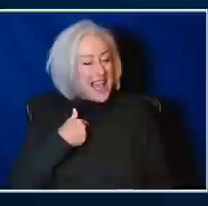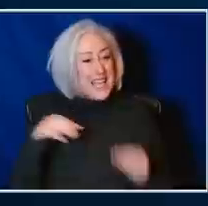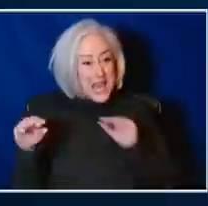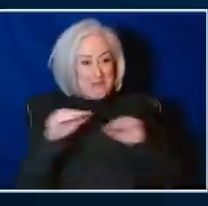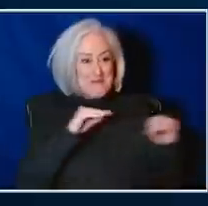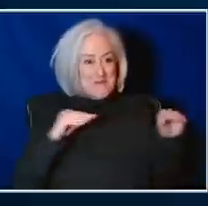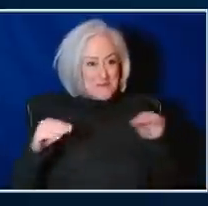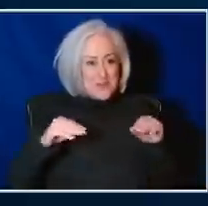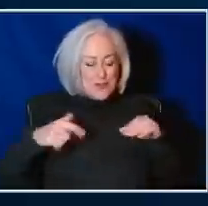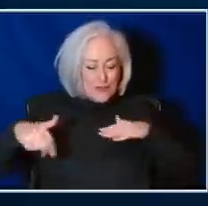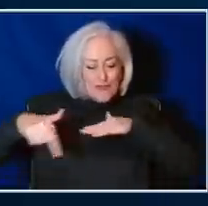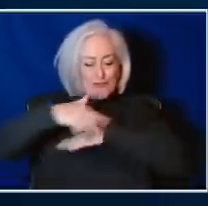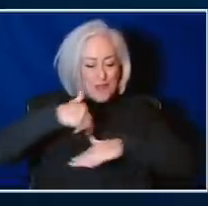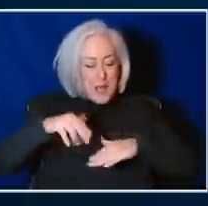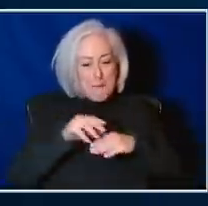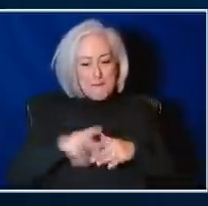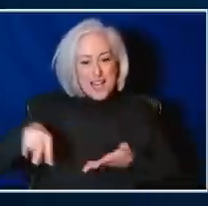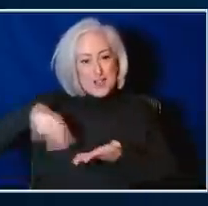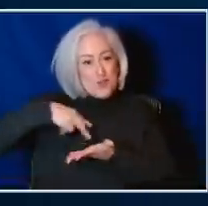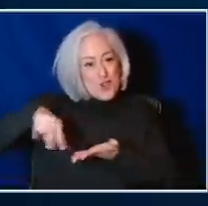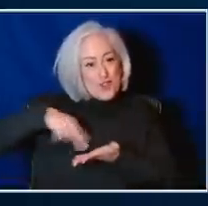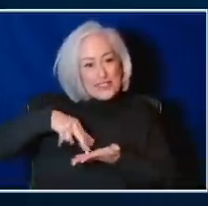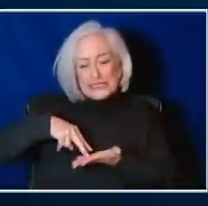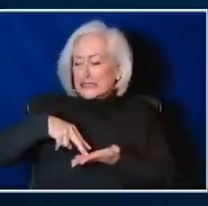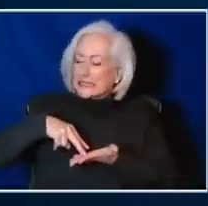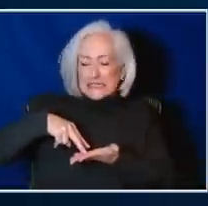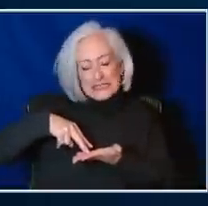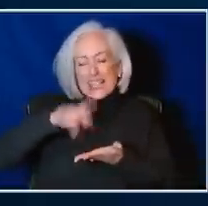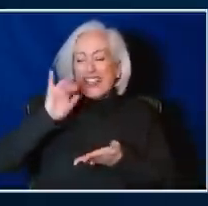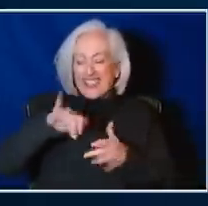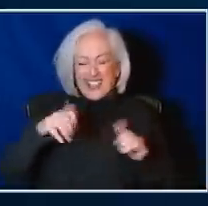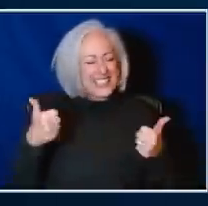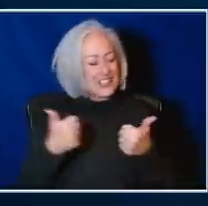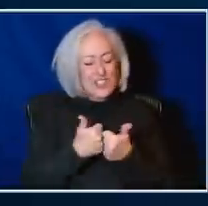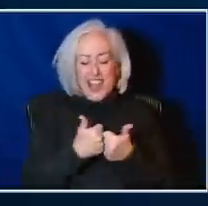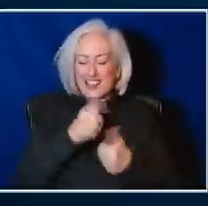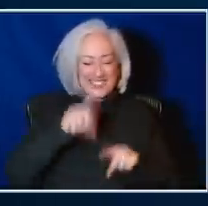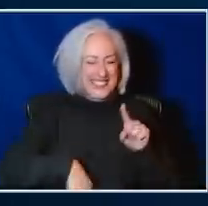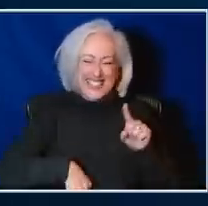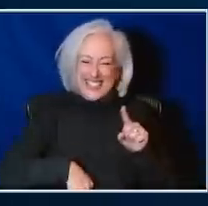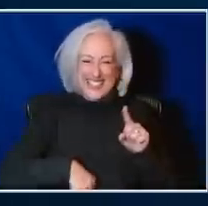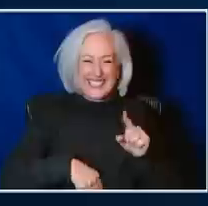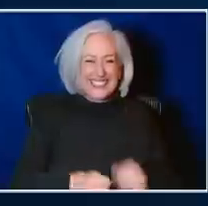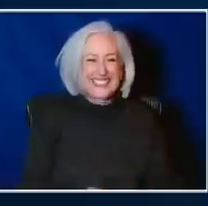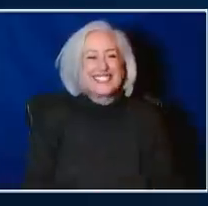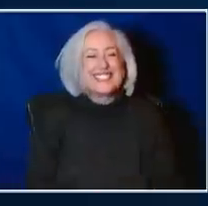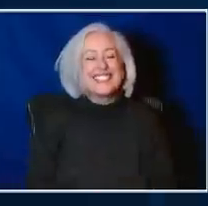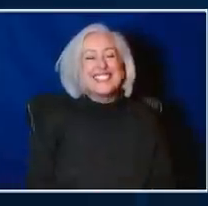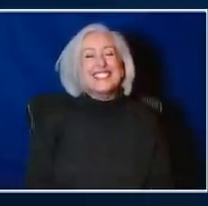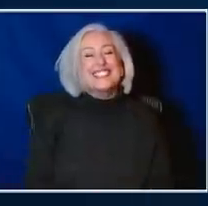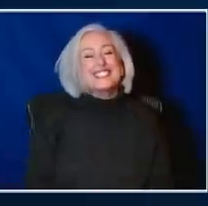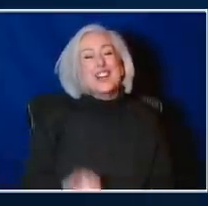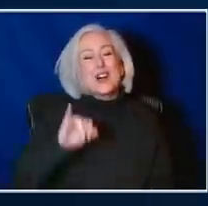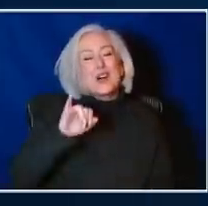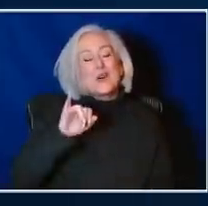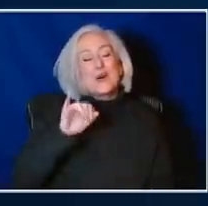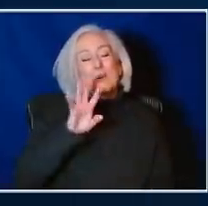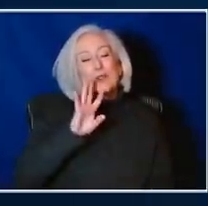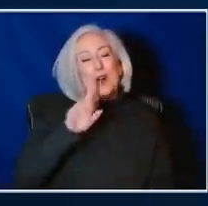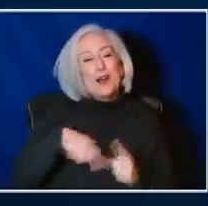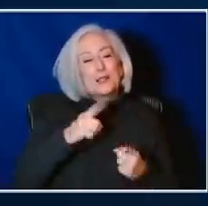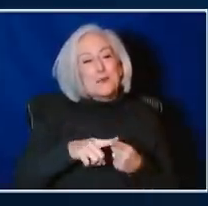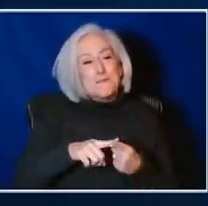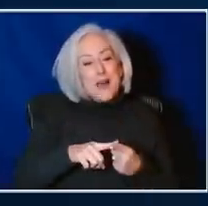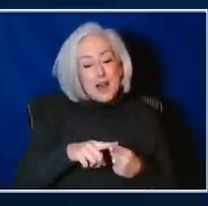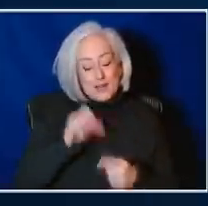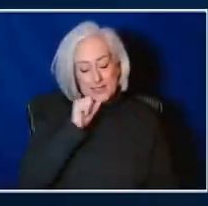is perhaps a challenge that is beyond my reach. So Jessica, we've talked a lot about how isolated our older